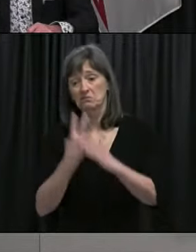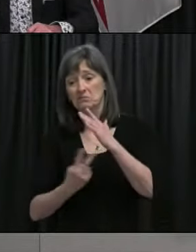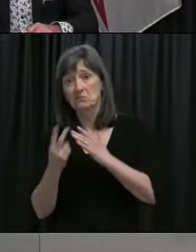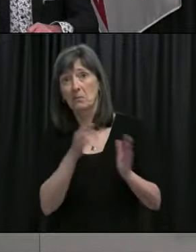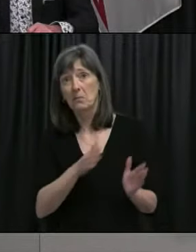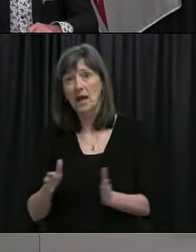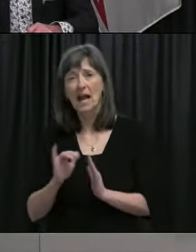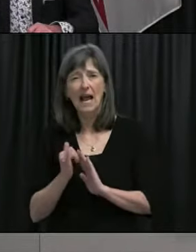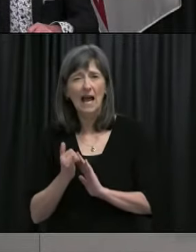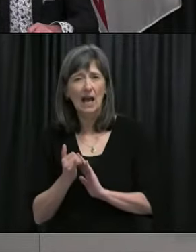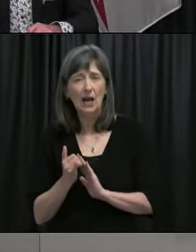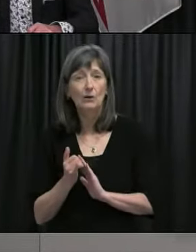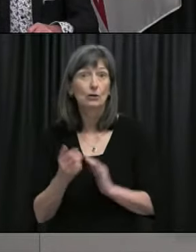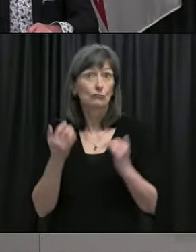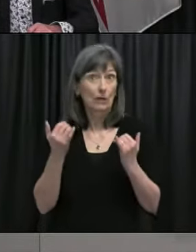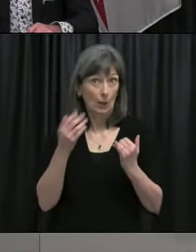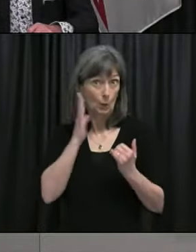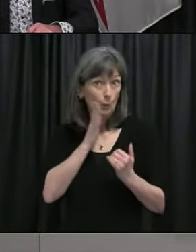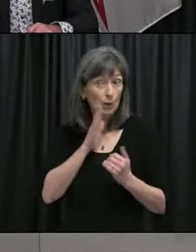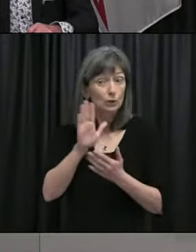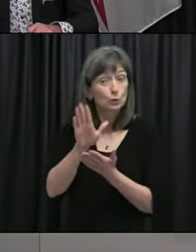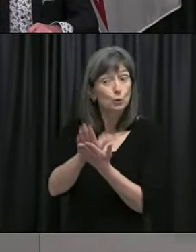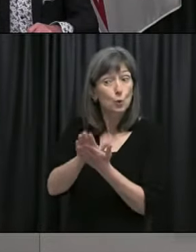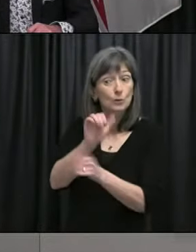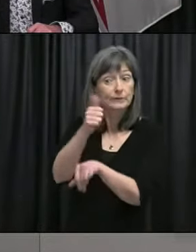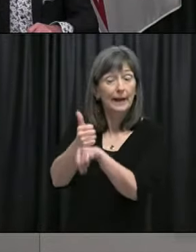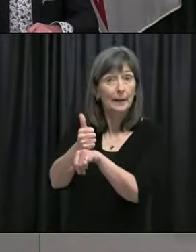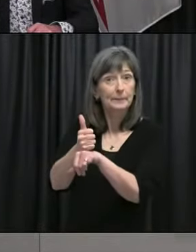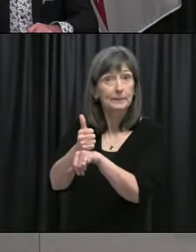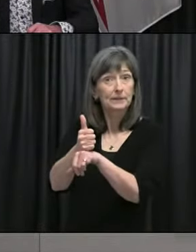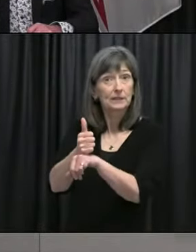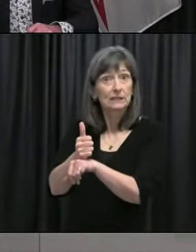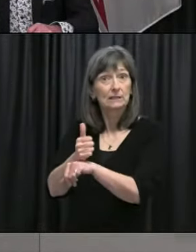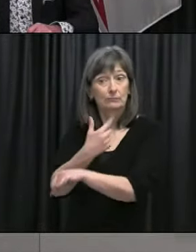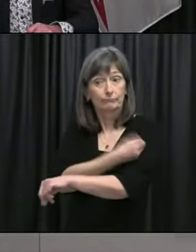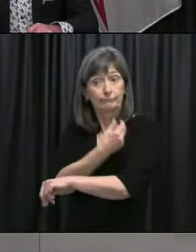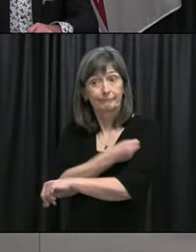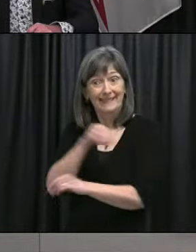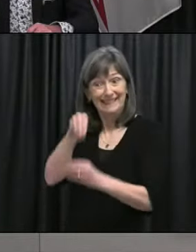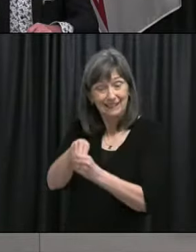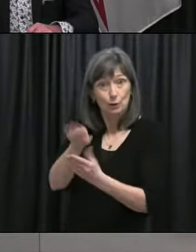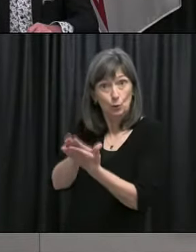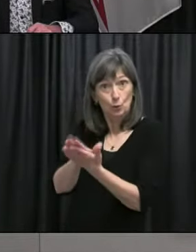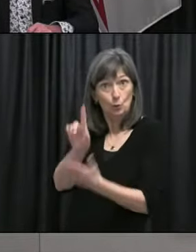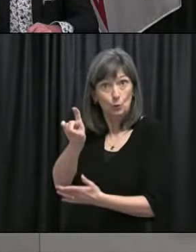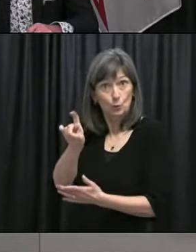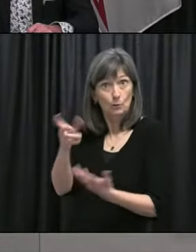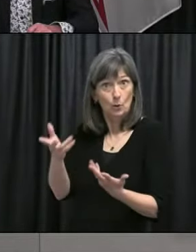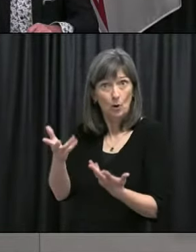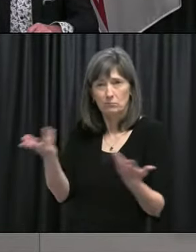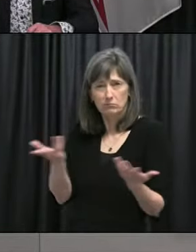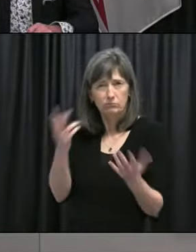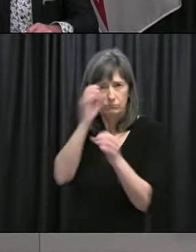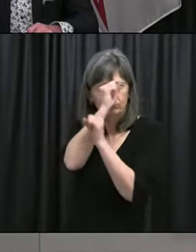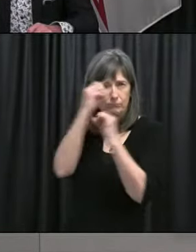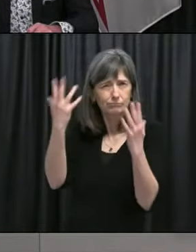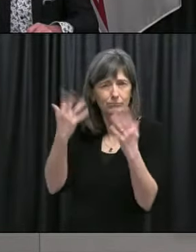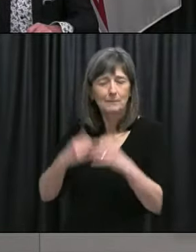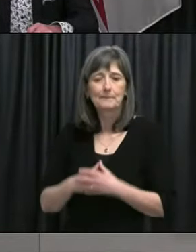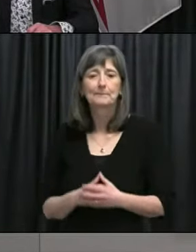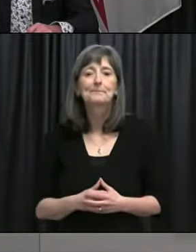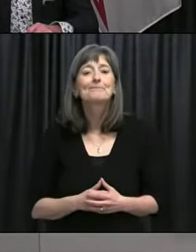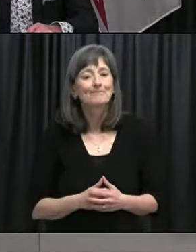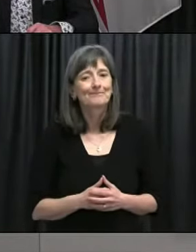mass vaccinations set up in schools? How do we foresee this looking? Yeah, so we've just started